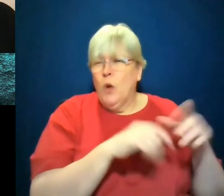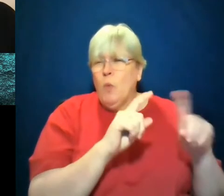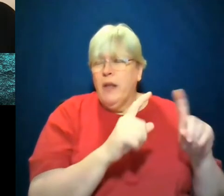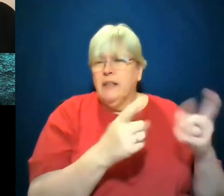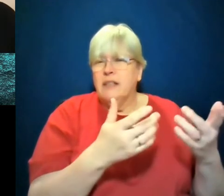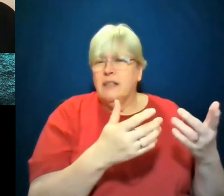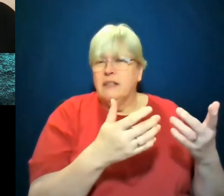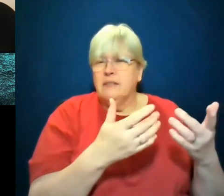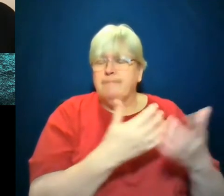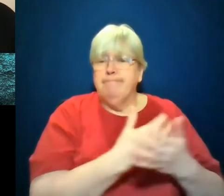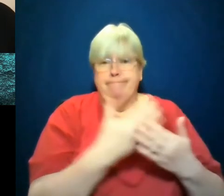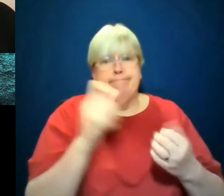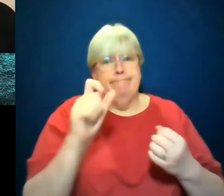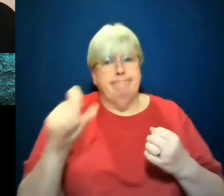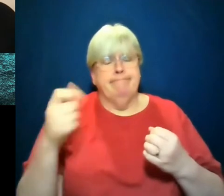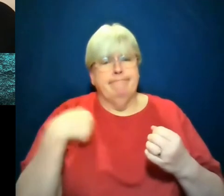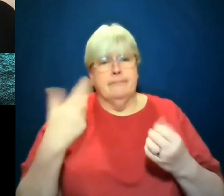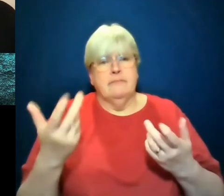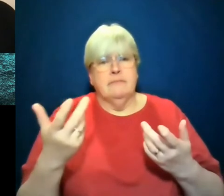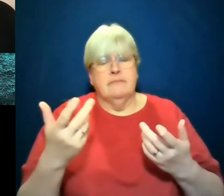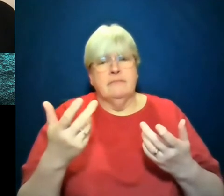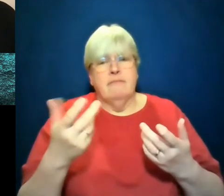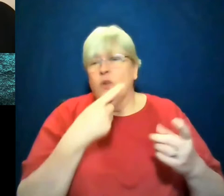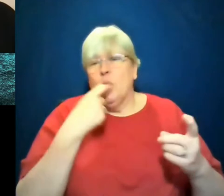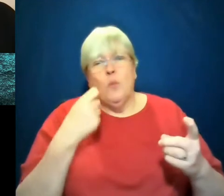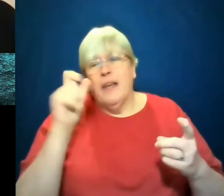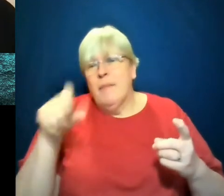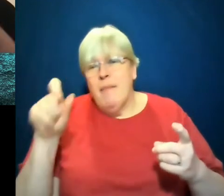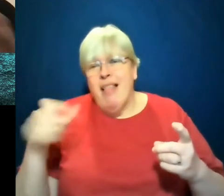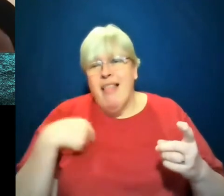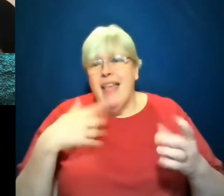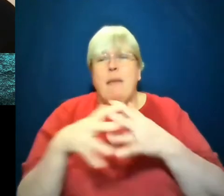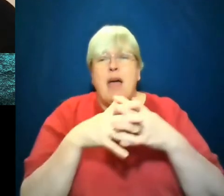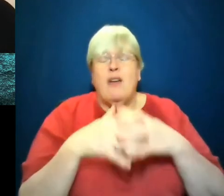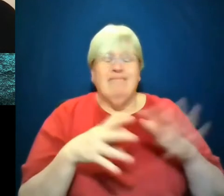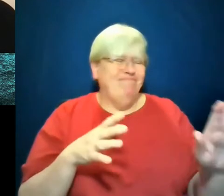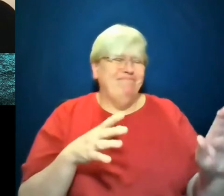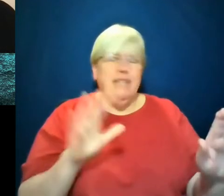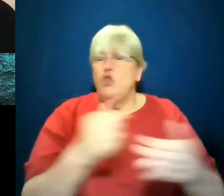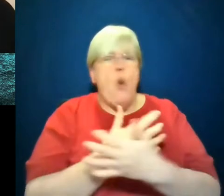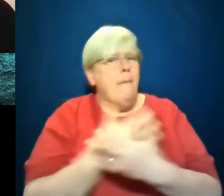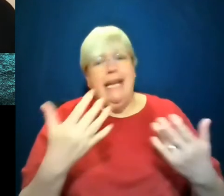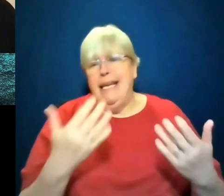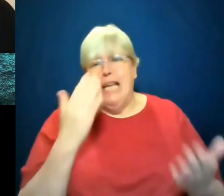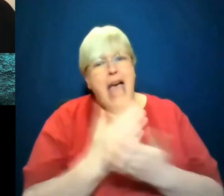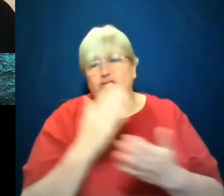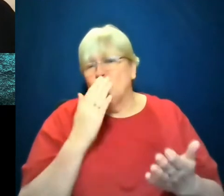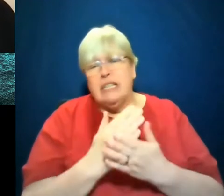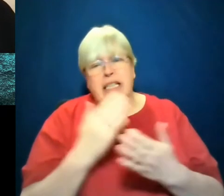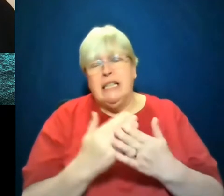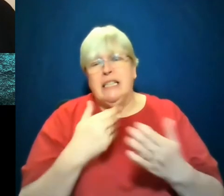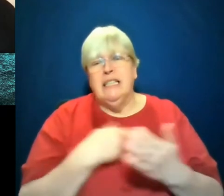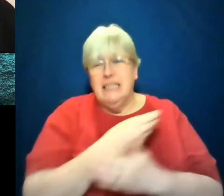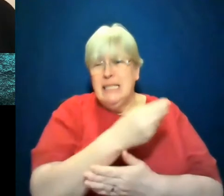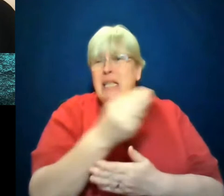country, not a lot, actually, let's stop saying that. It's really not that many. We talked about this before we began. It's